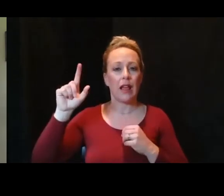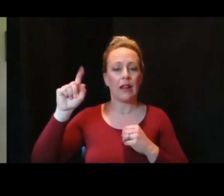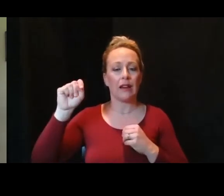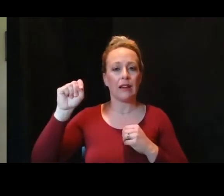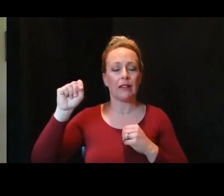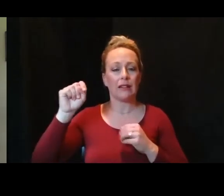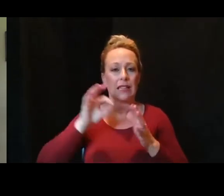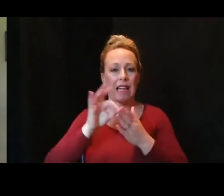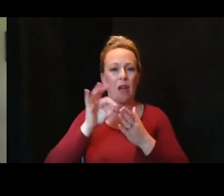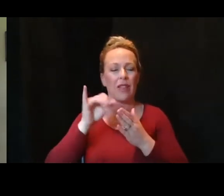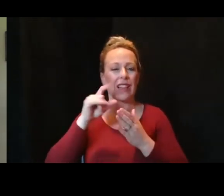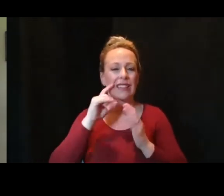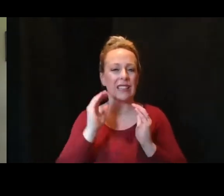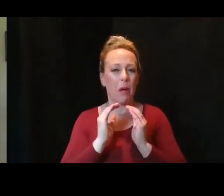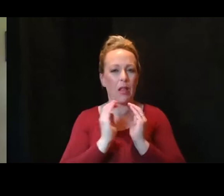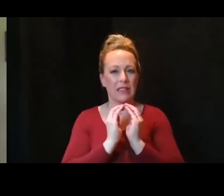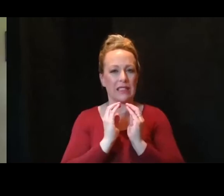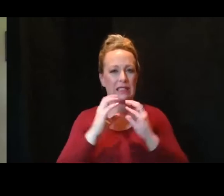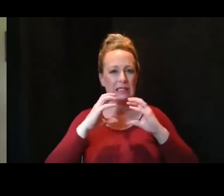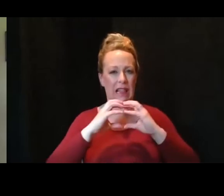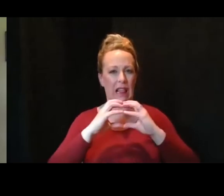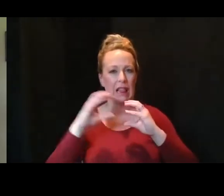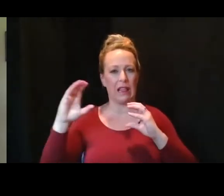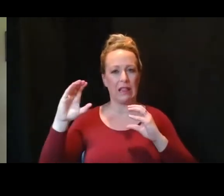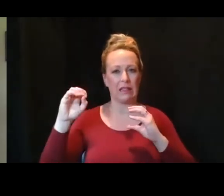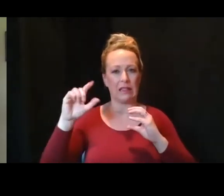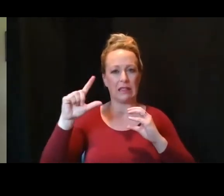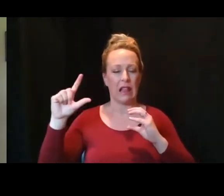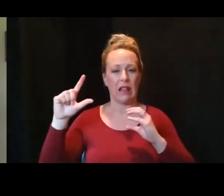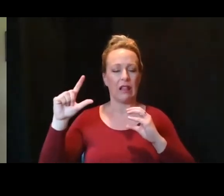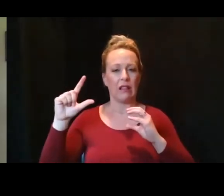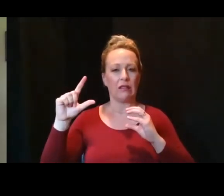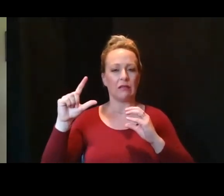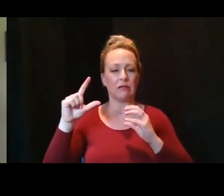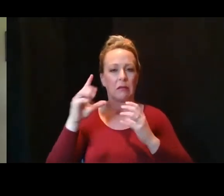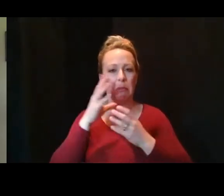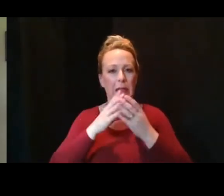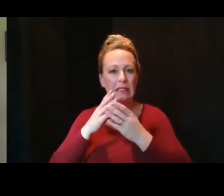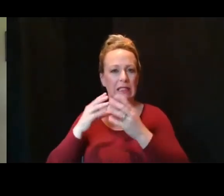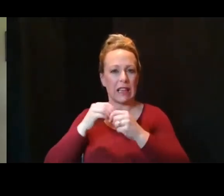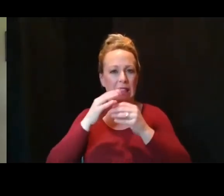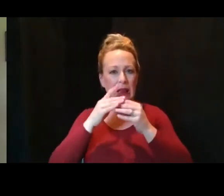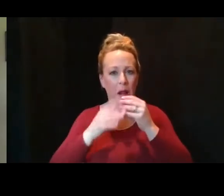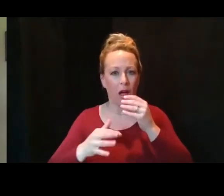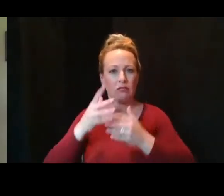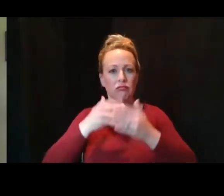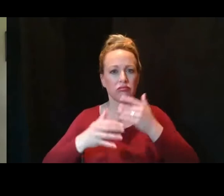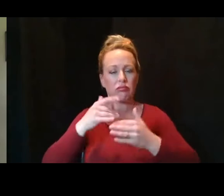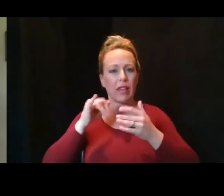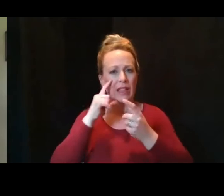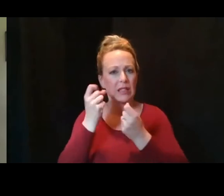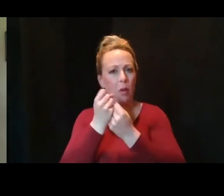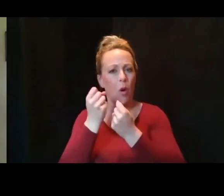cell fragments in the bloodstream that initiate and support normal blood